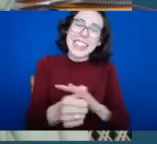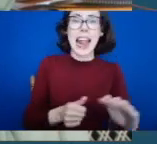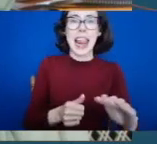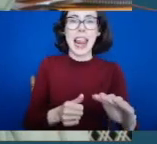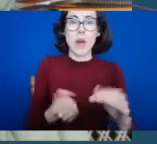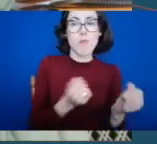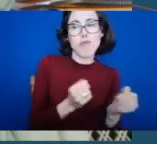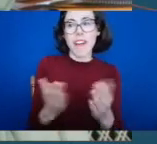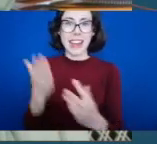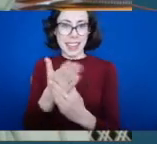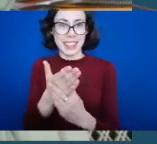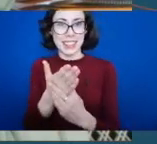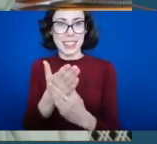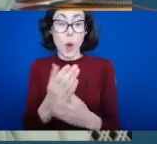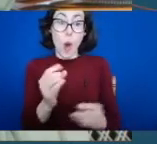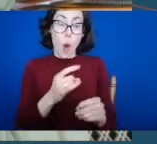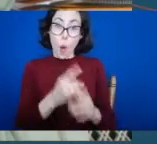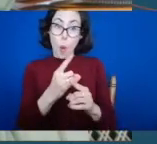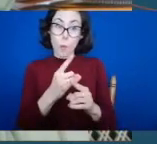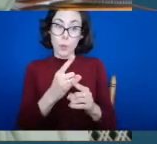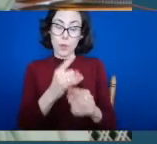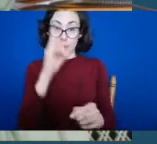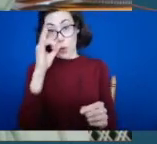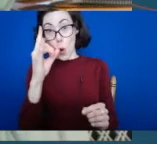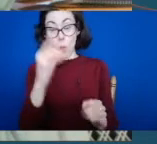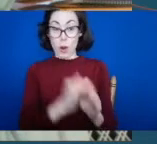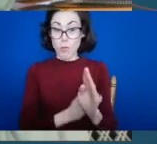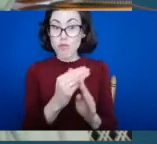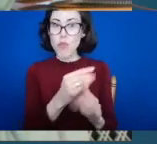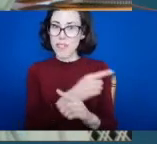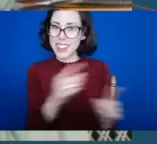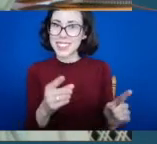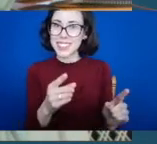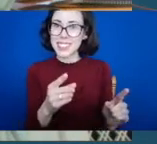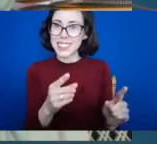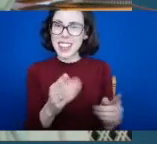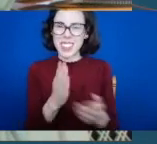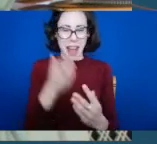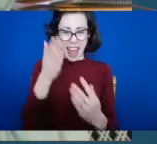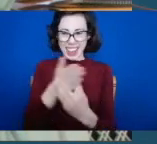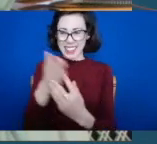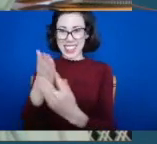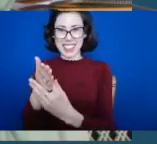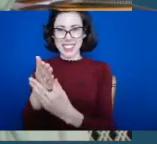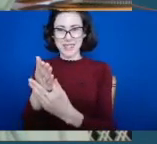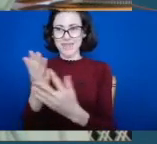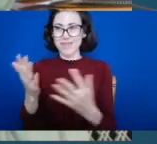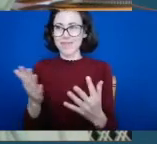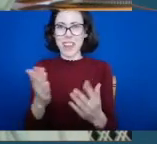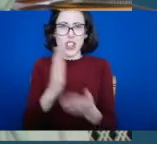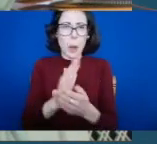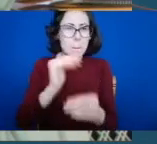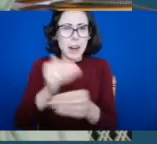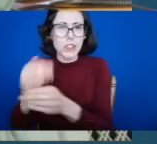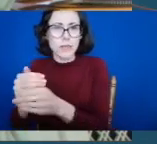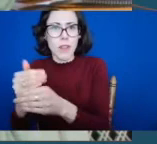attitudes and skill sets and eliminate those access difficulties for people with disabilities. And I want to acknowledge